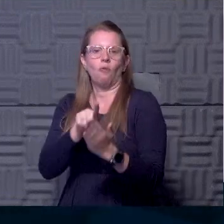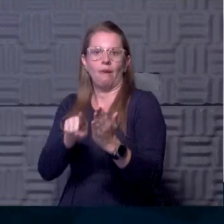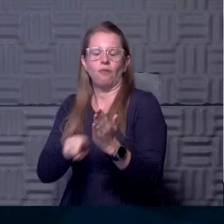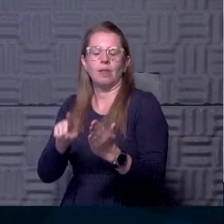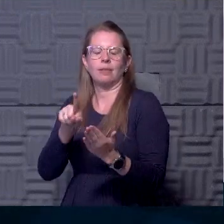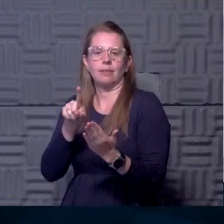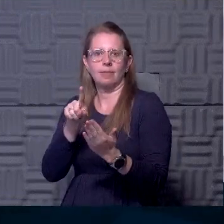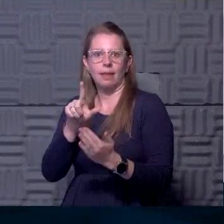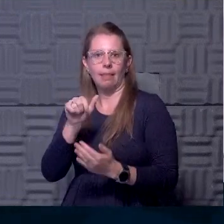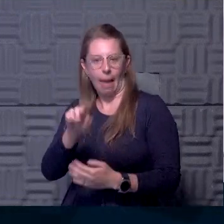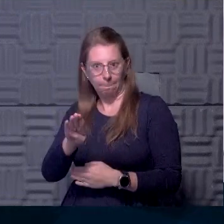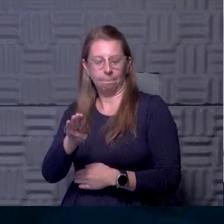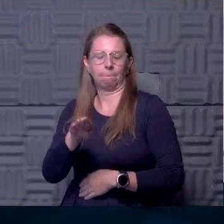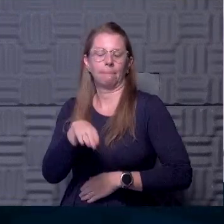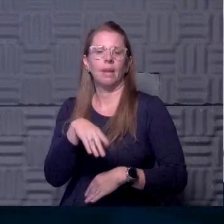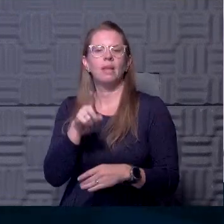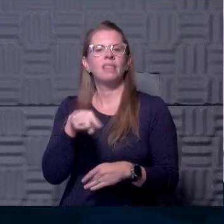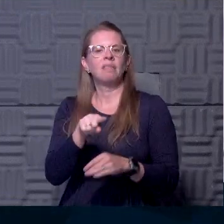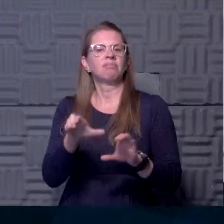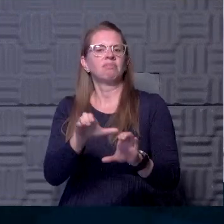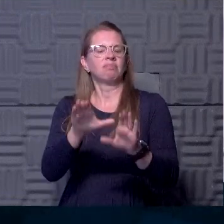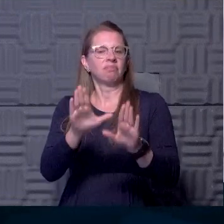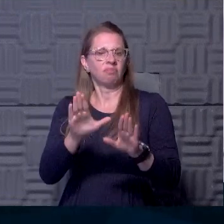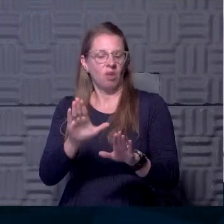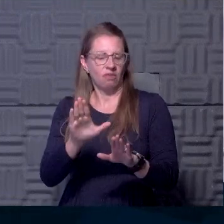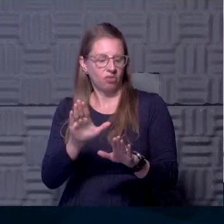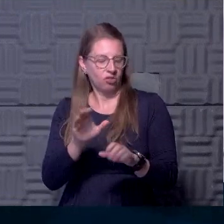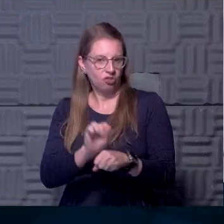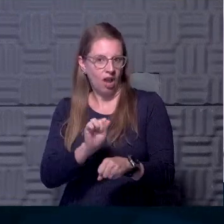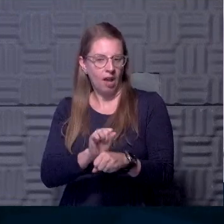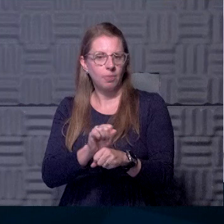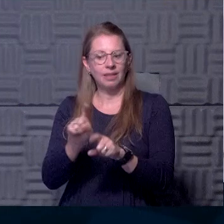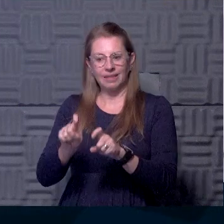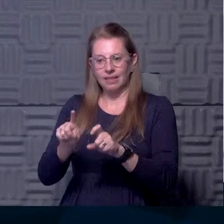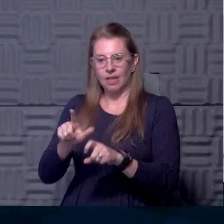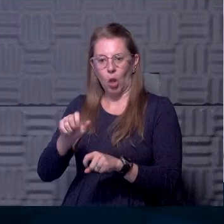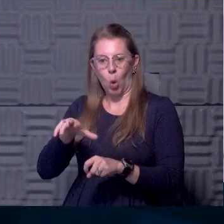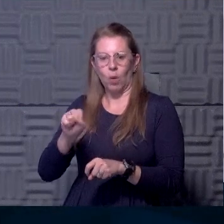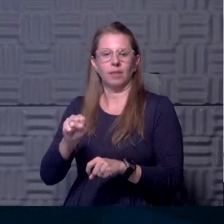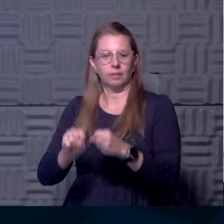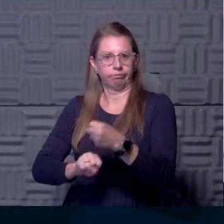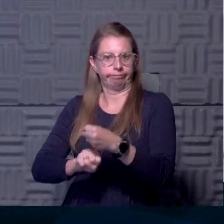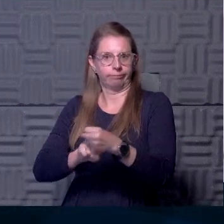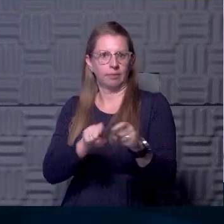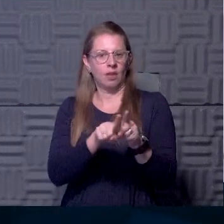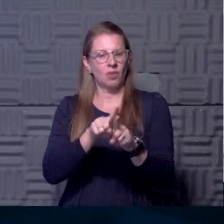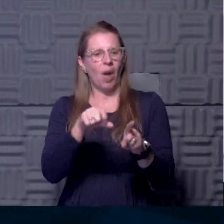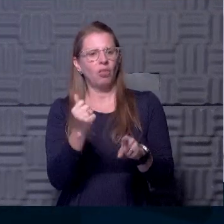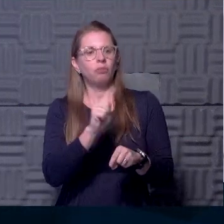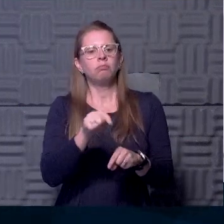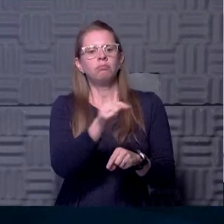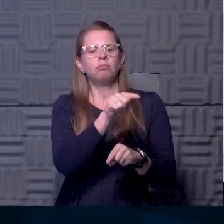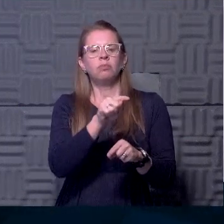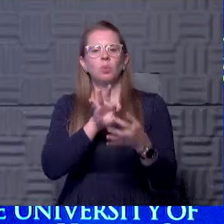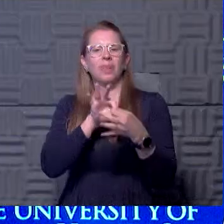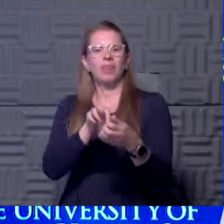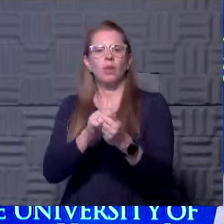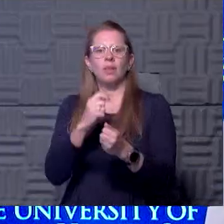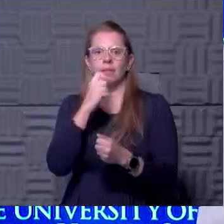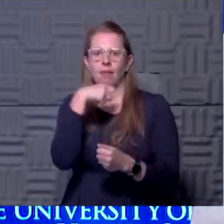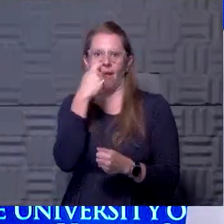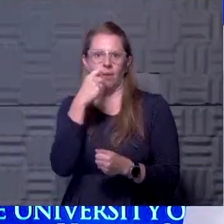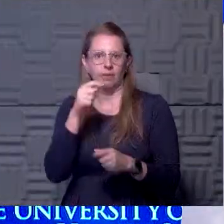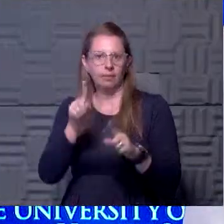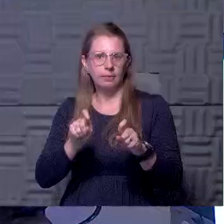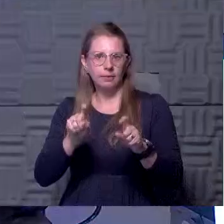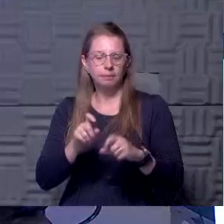great partner to the health system in trying to work through the testing that we're doing in Lawrence and elsewhere, and especially about saliva testing. So Chris,